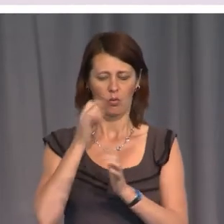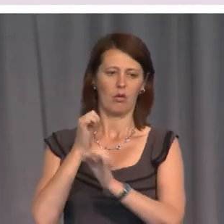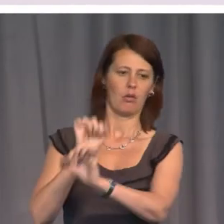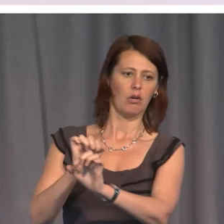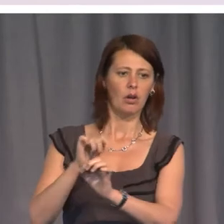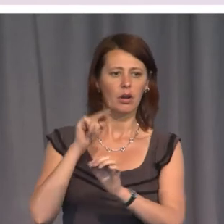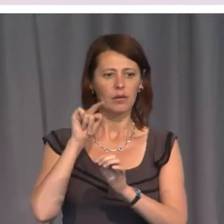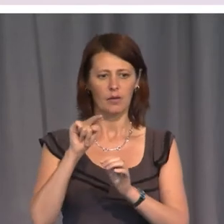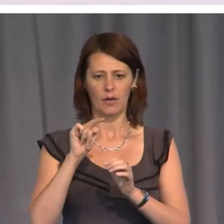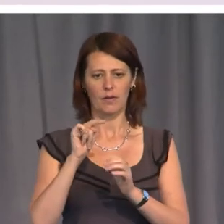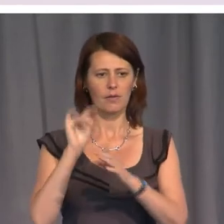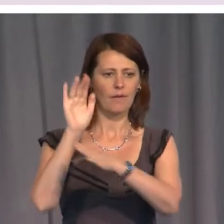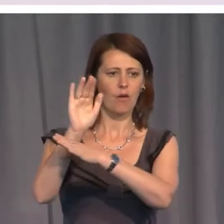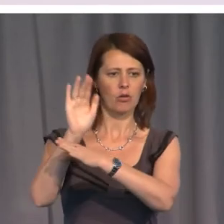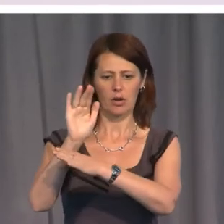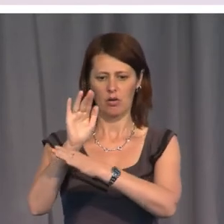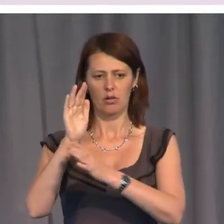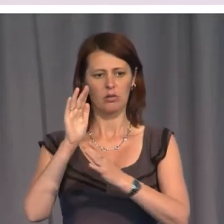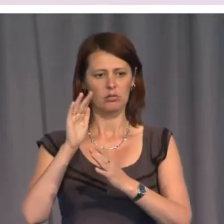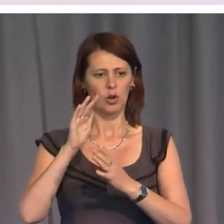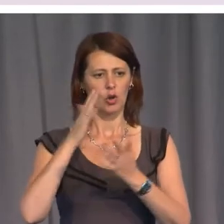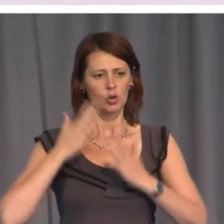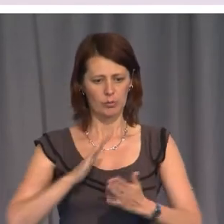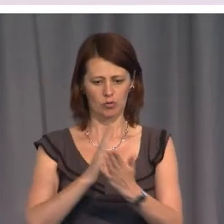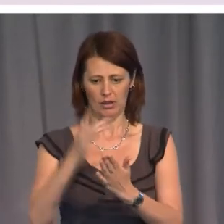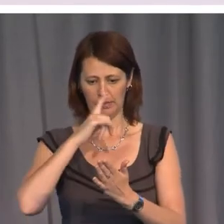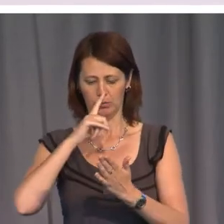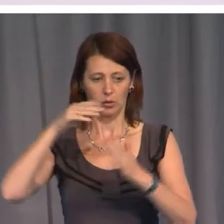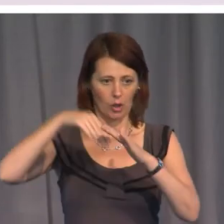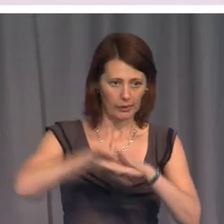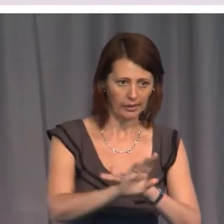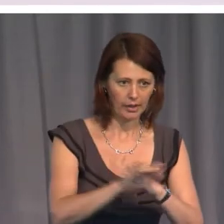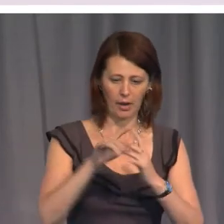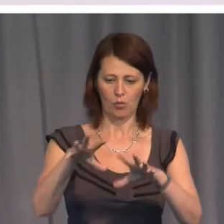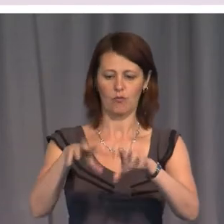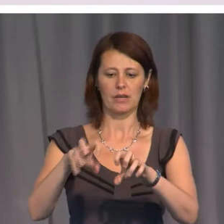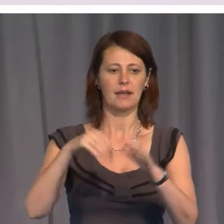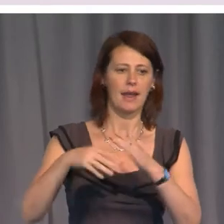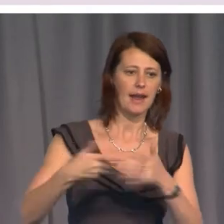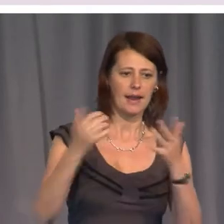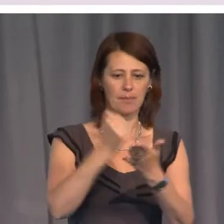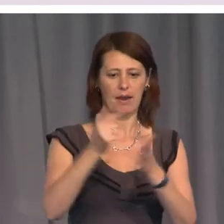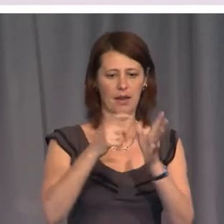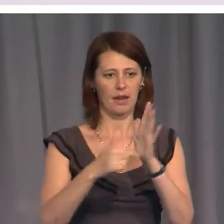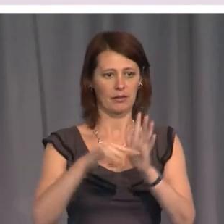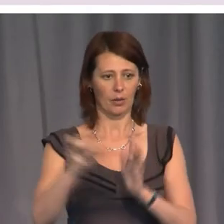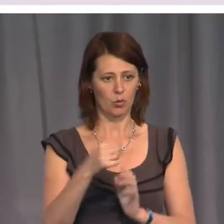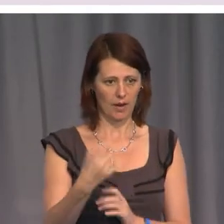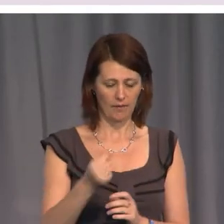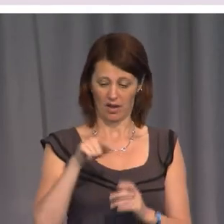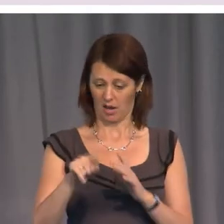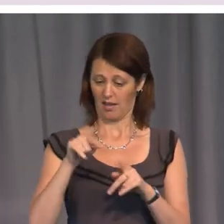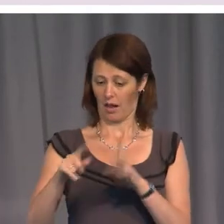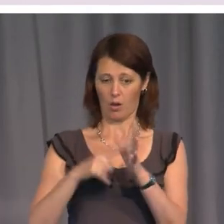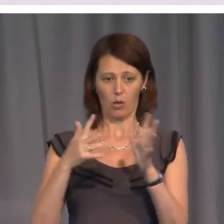foreign human rights violators from entering and would freeze any bank accounts they might have. An effective law